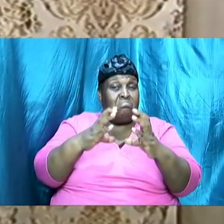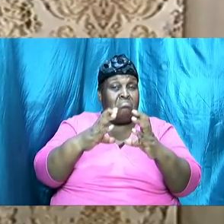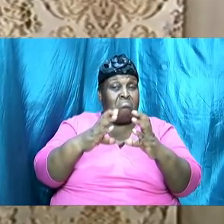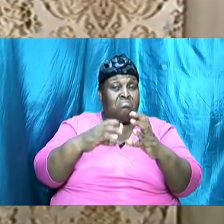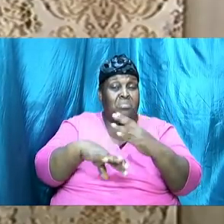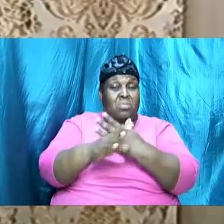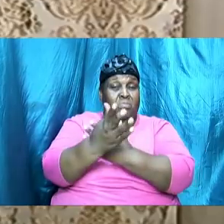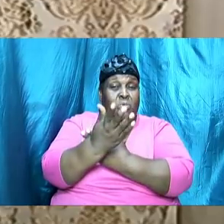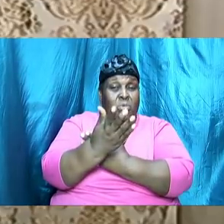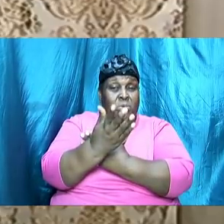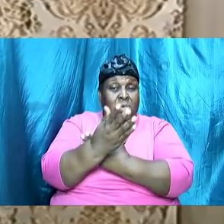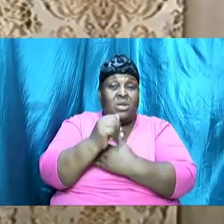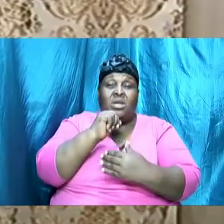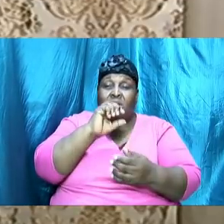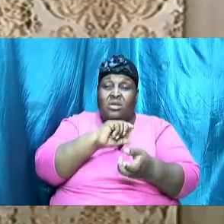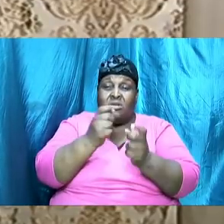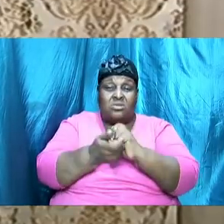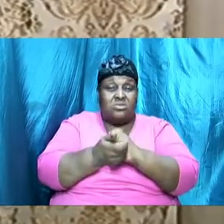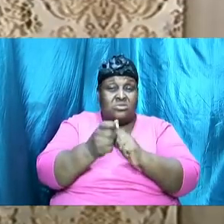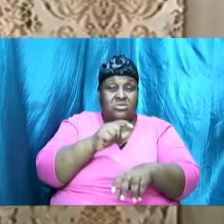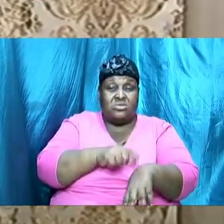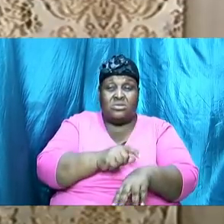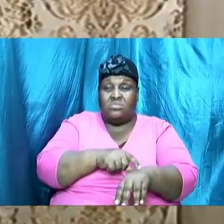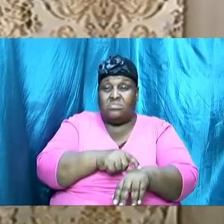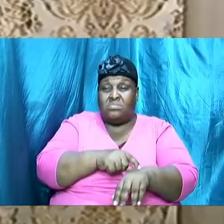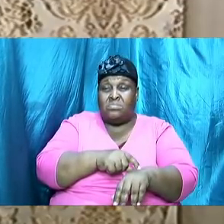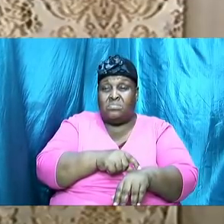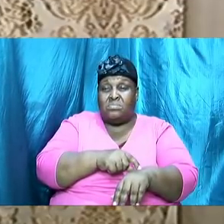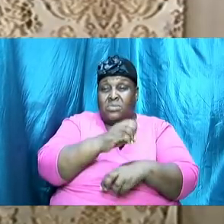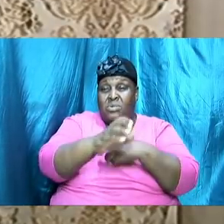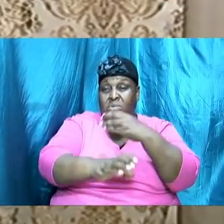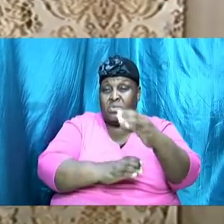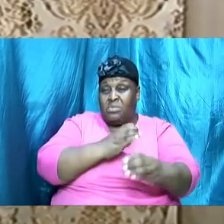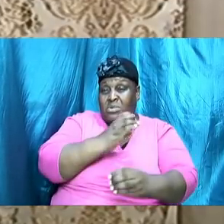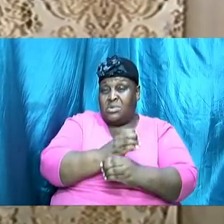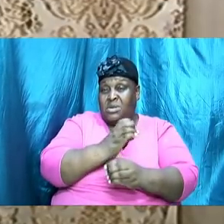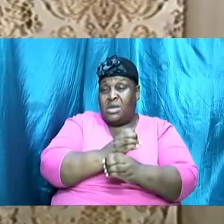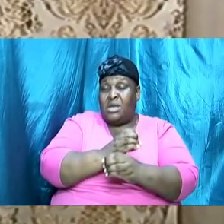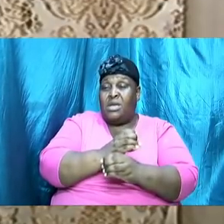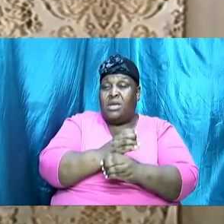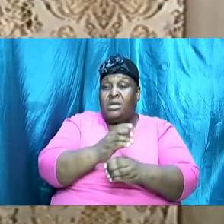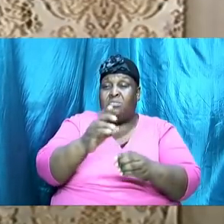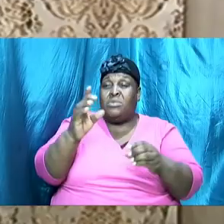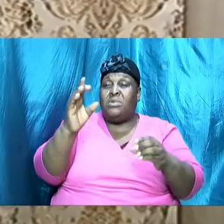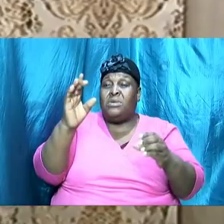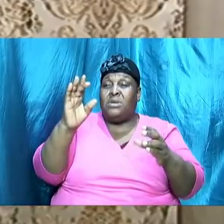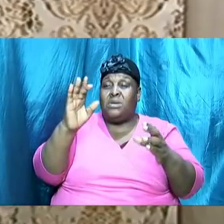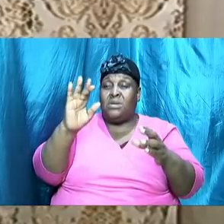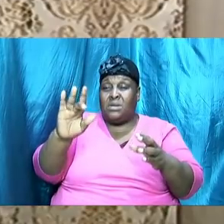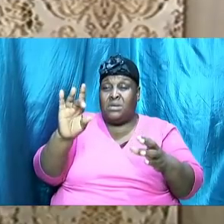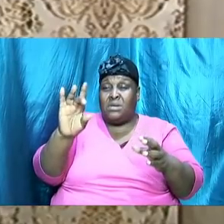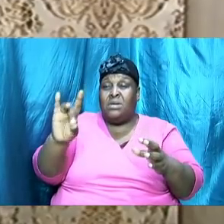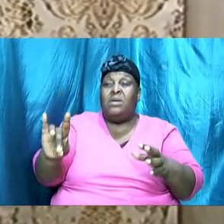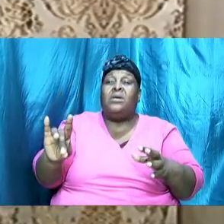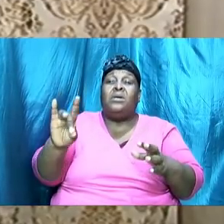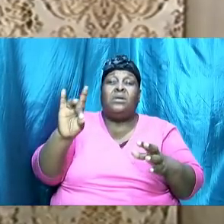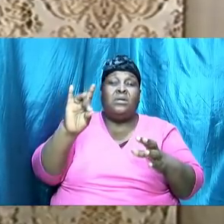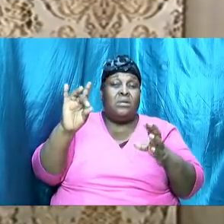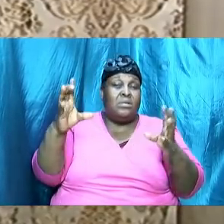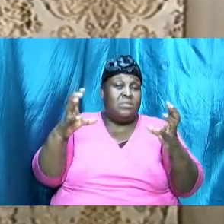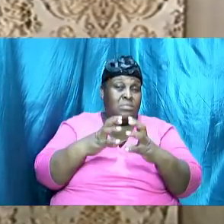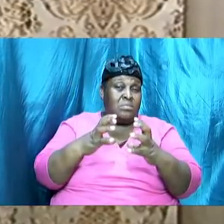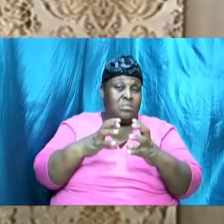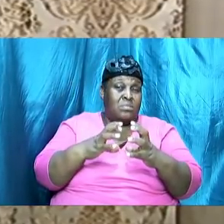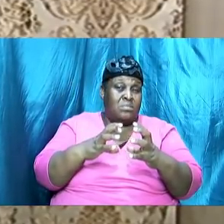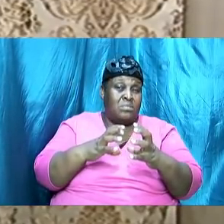We have got acclimatized to it being 8 o'clock until 9, and we wouldn't want to shift that,